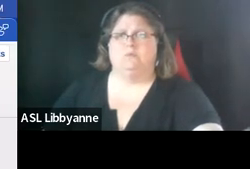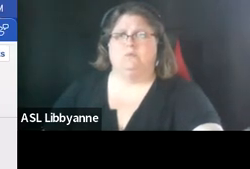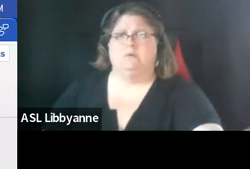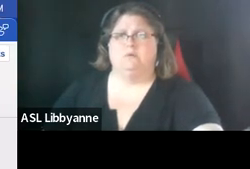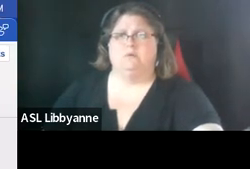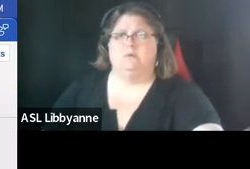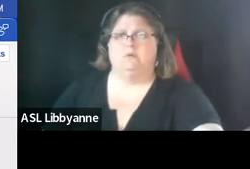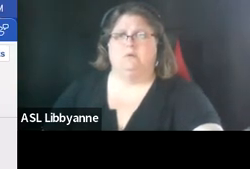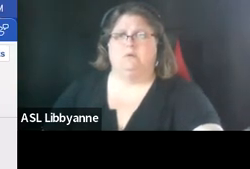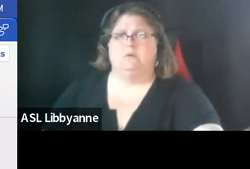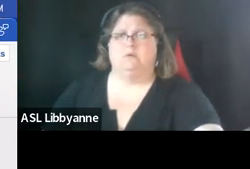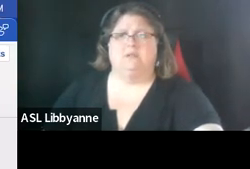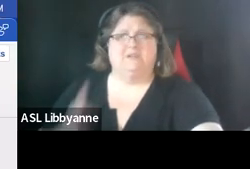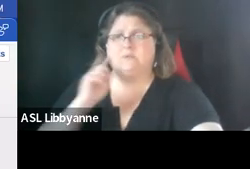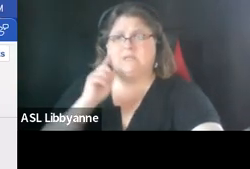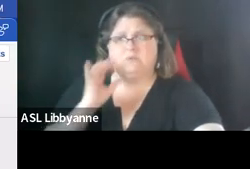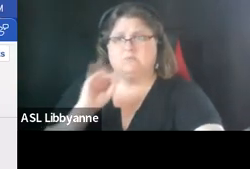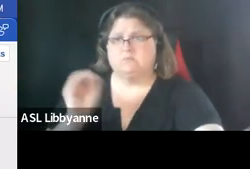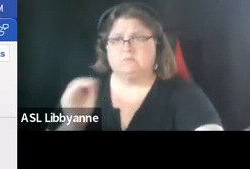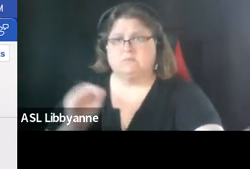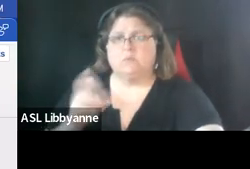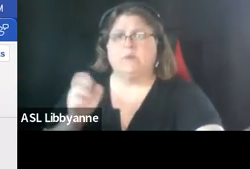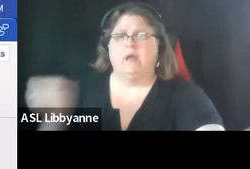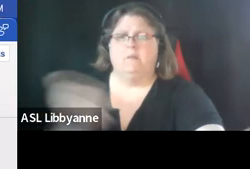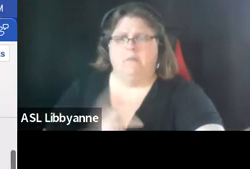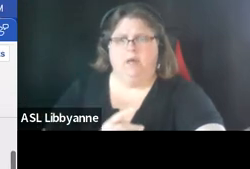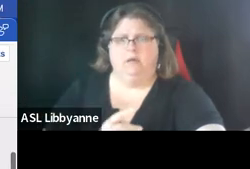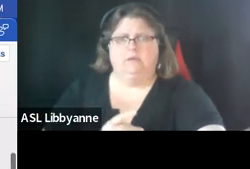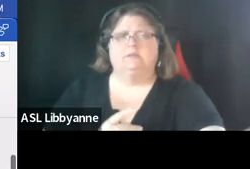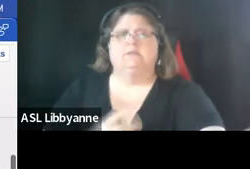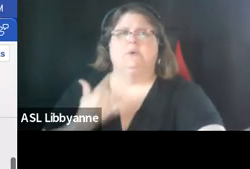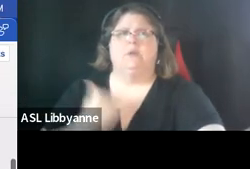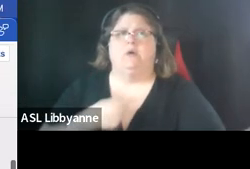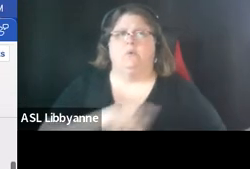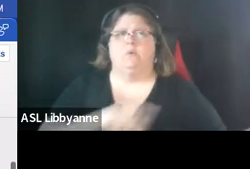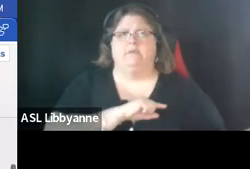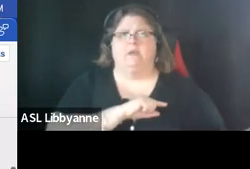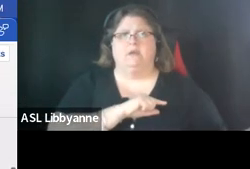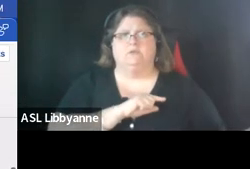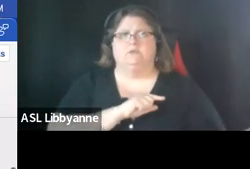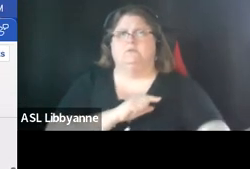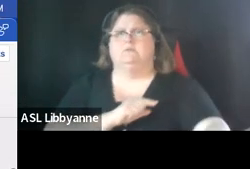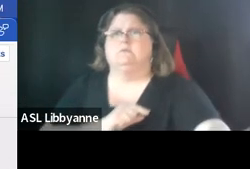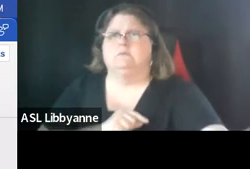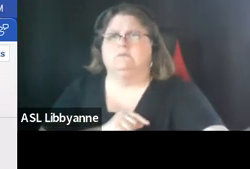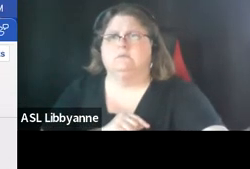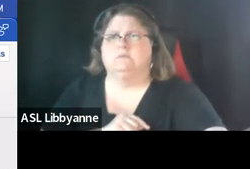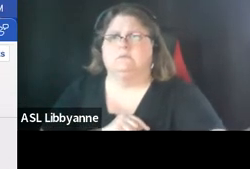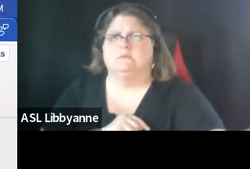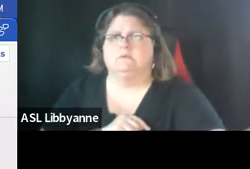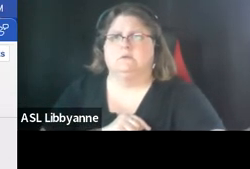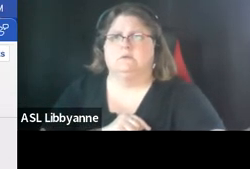okay so not hearing anything at this point we can always come back to it let's go to the qualifications uh which is uh